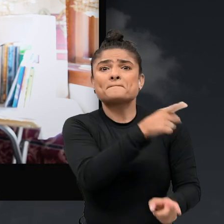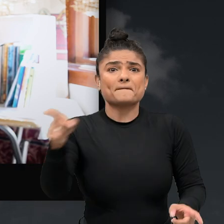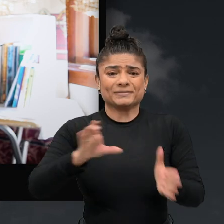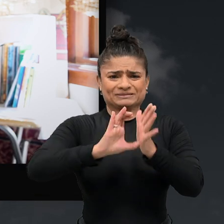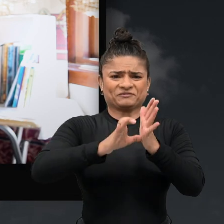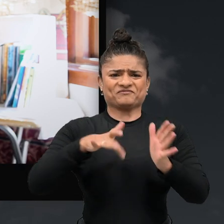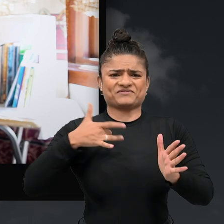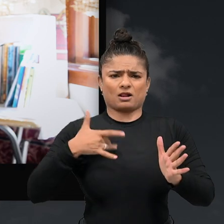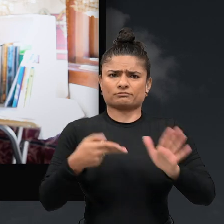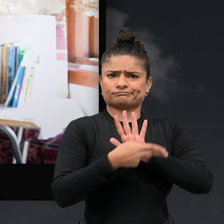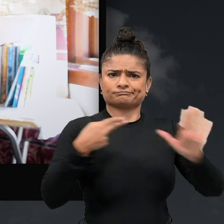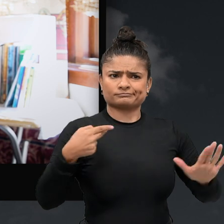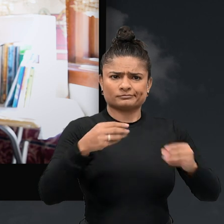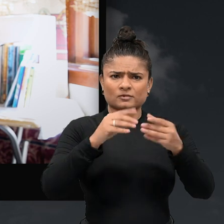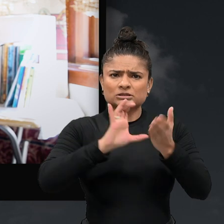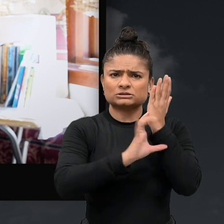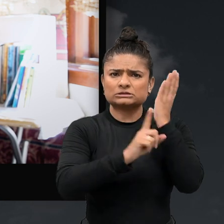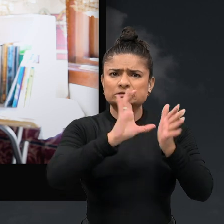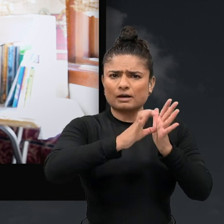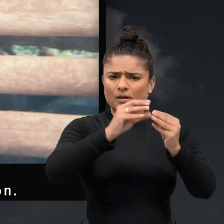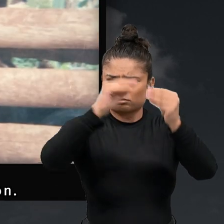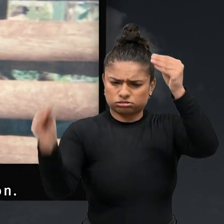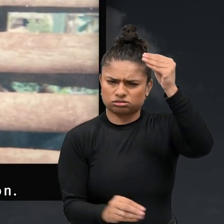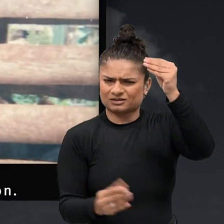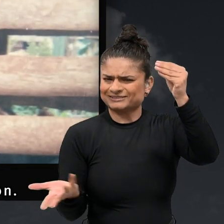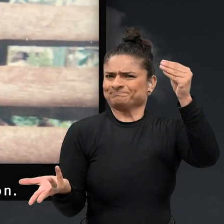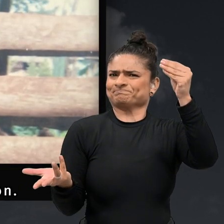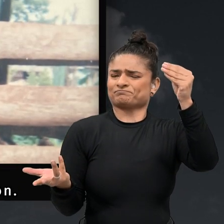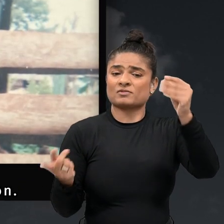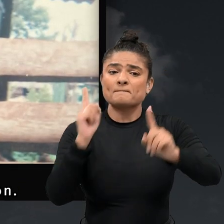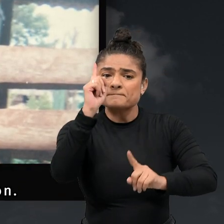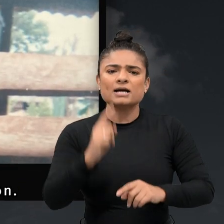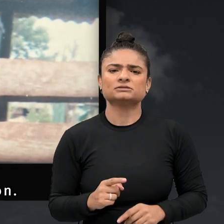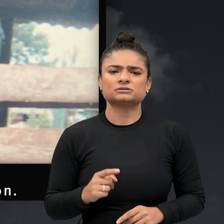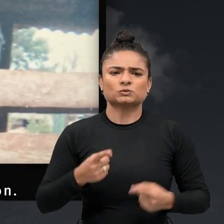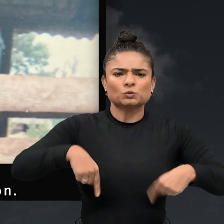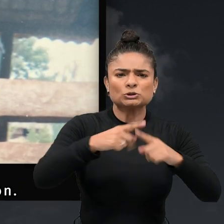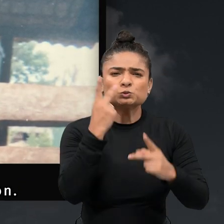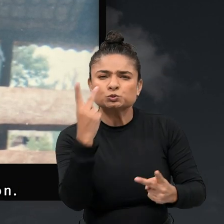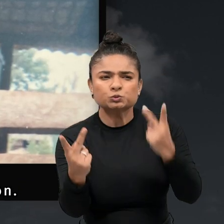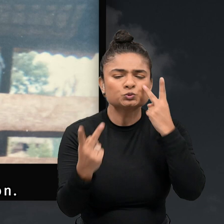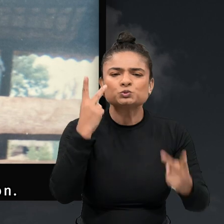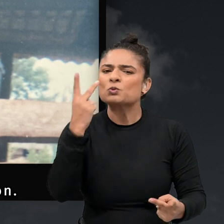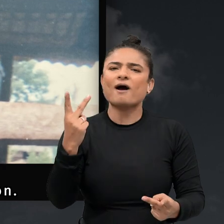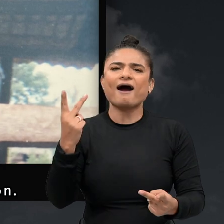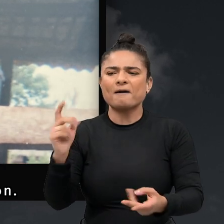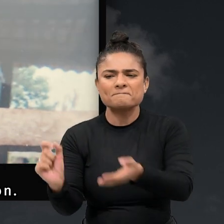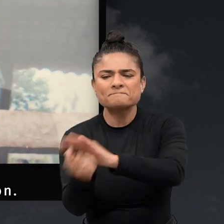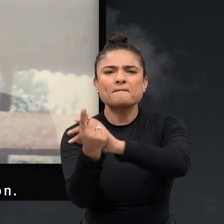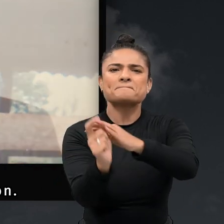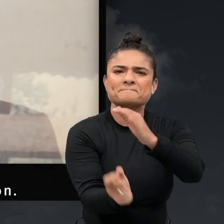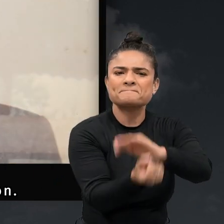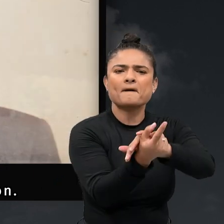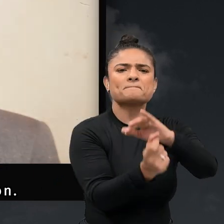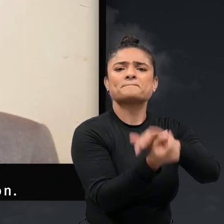why people with disabilities are mentioned last. That can only tell you that they are just